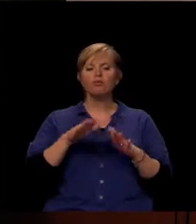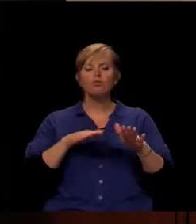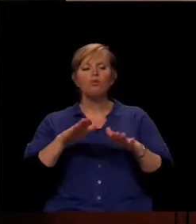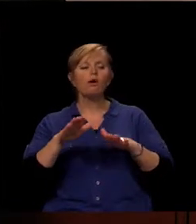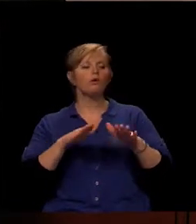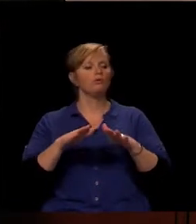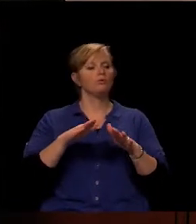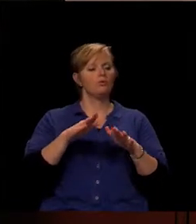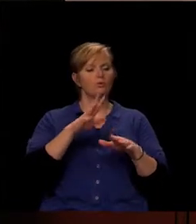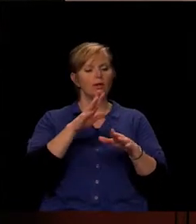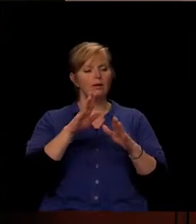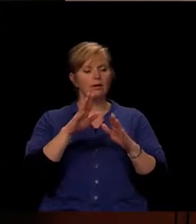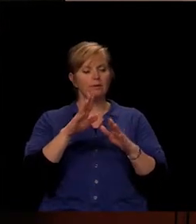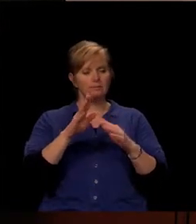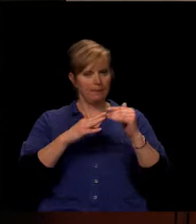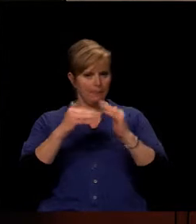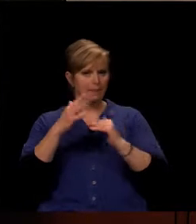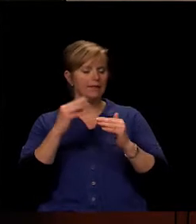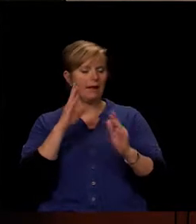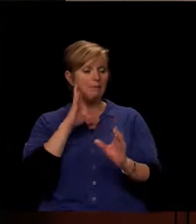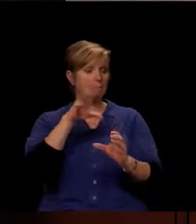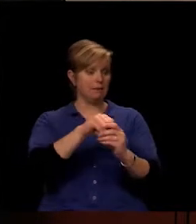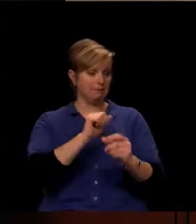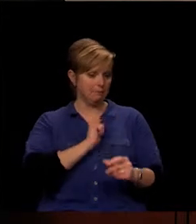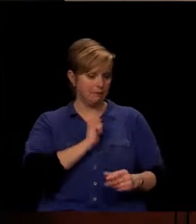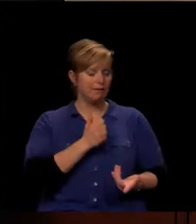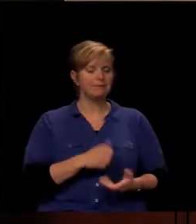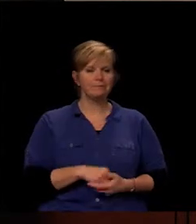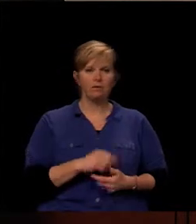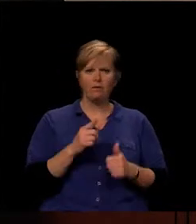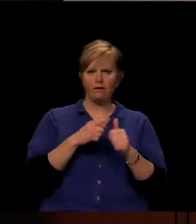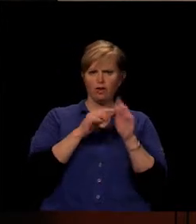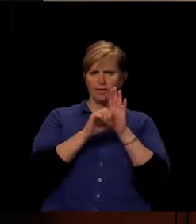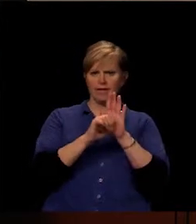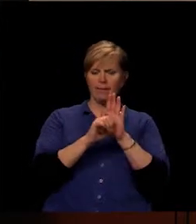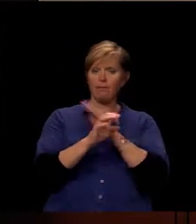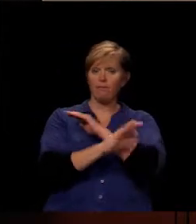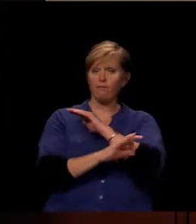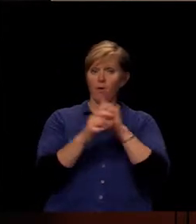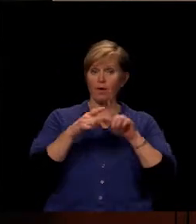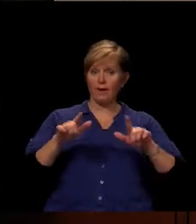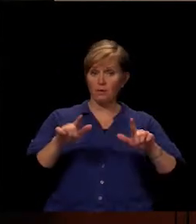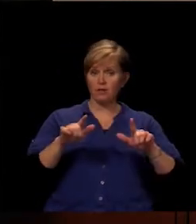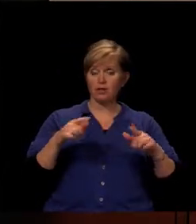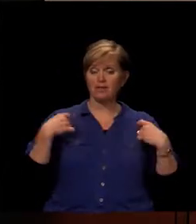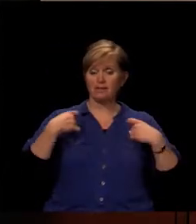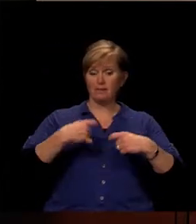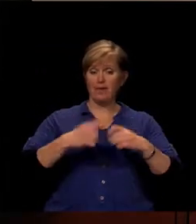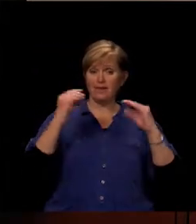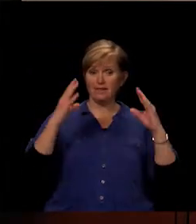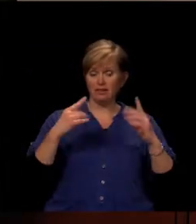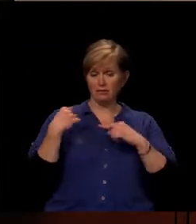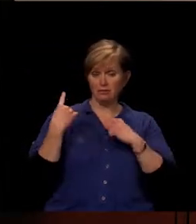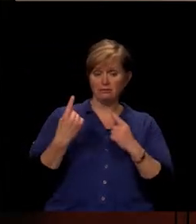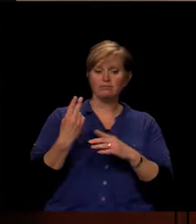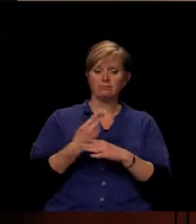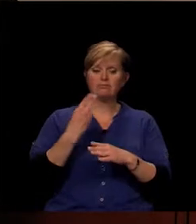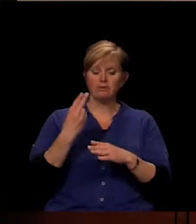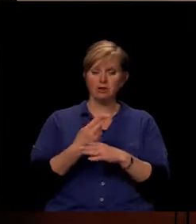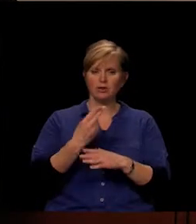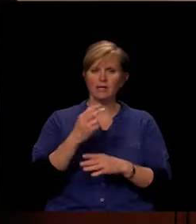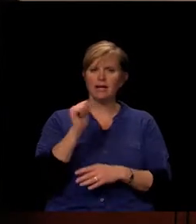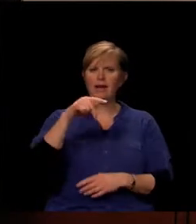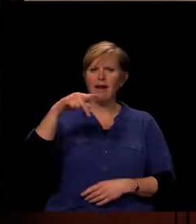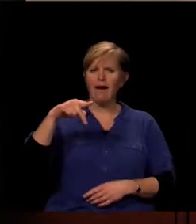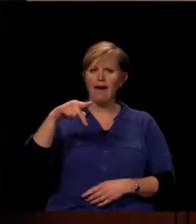participate in, which has been really fun with the iPads. One of the first examples is in foreign language. Our Spanish teachers have been using an app